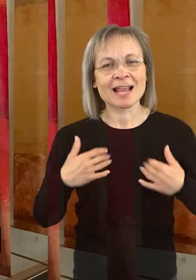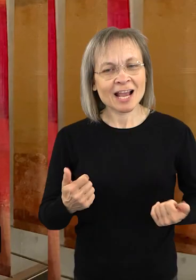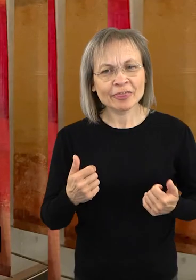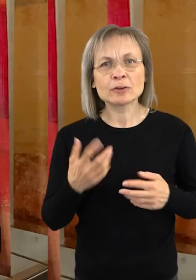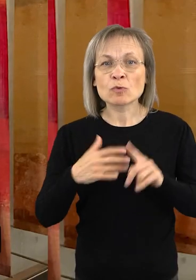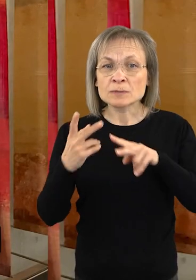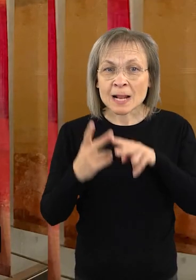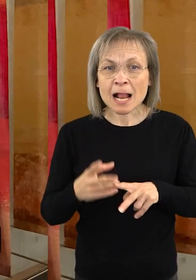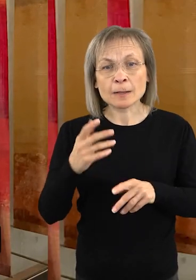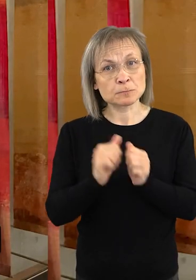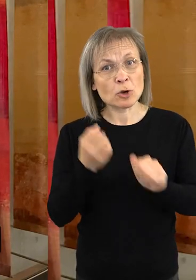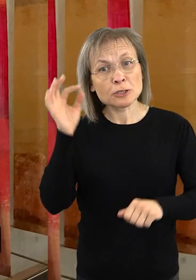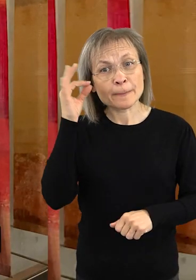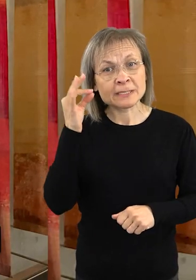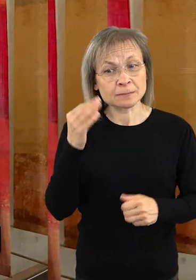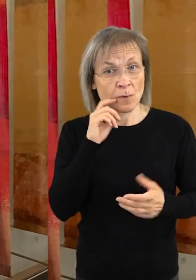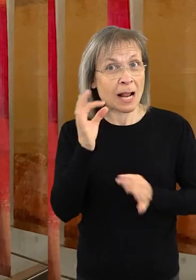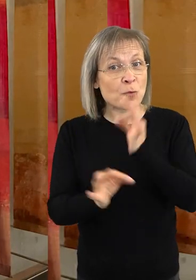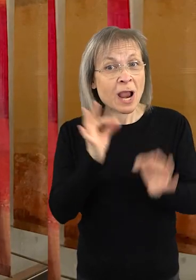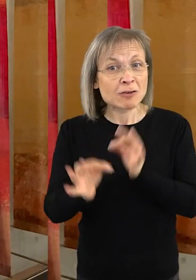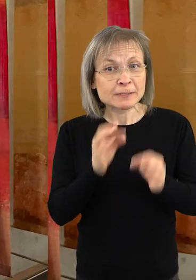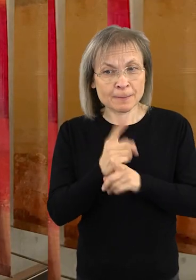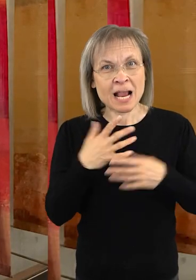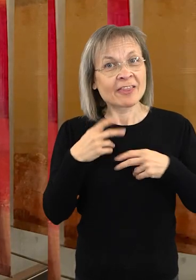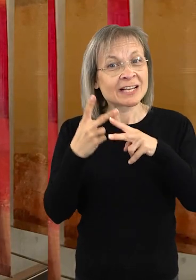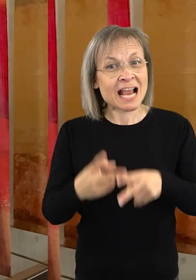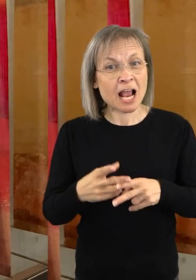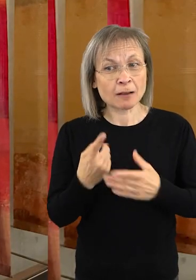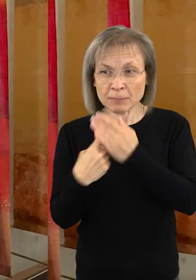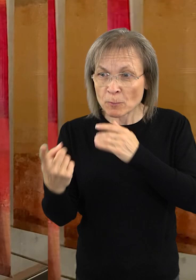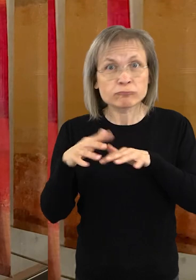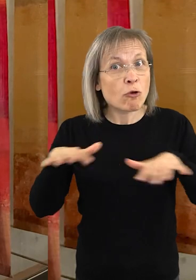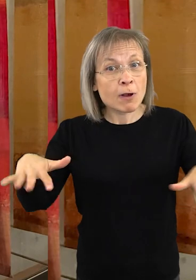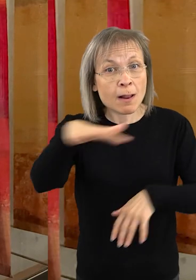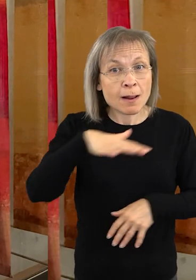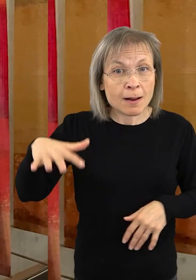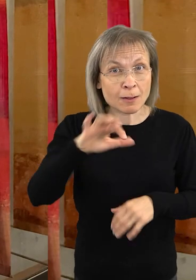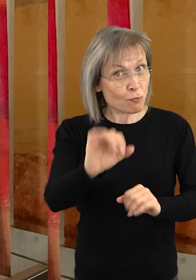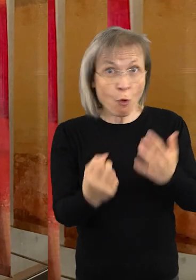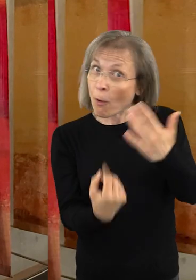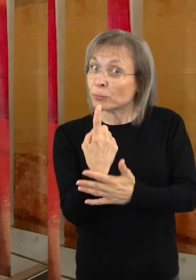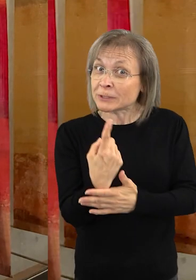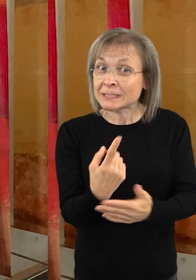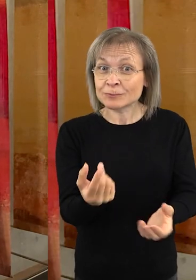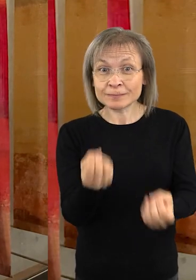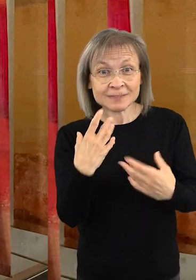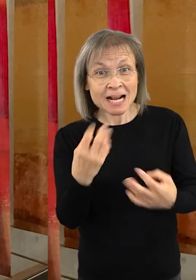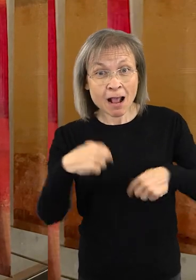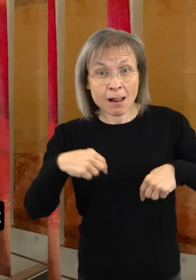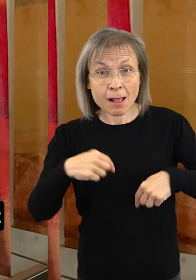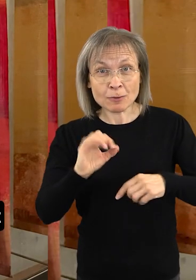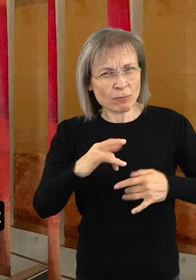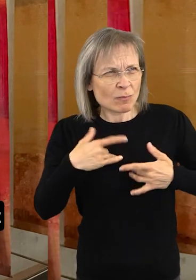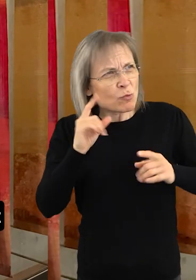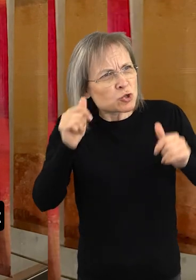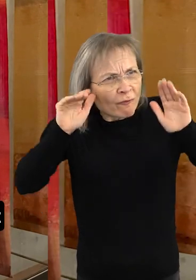The Health, Social Care and Sport Committee is launching an inquiry into healthcare in remote and rural areas and this is your opportunity to tell